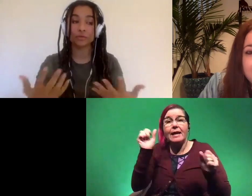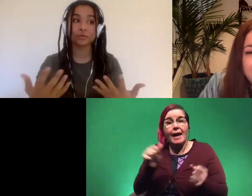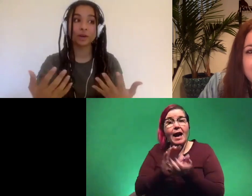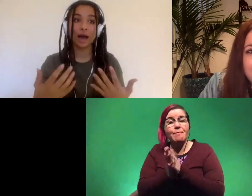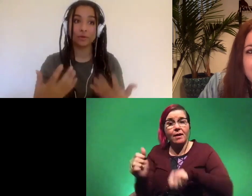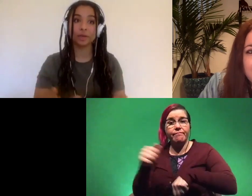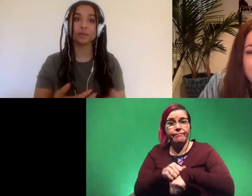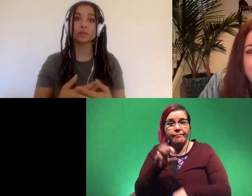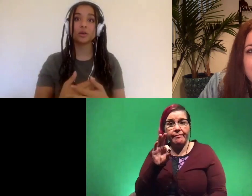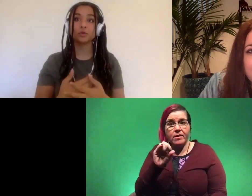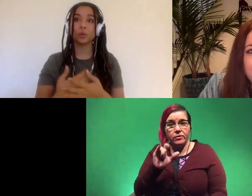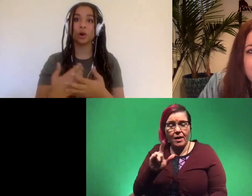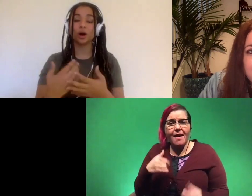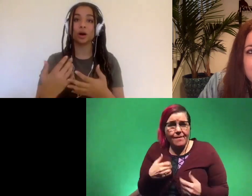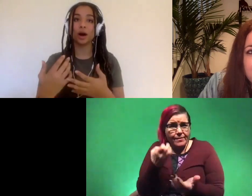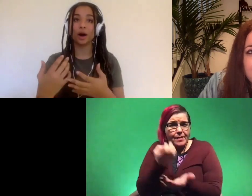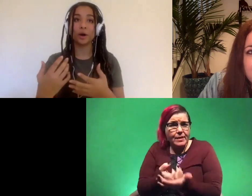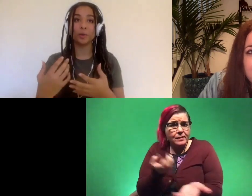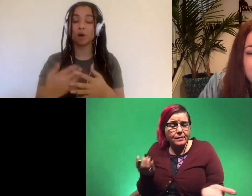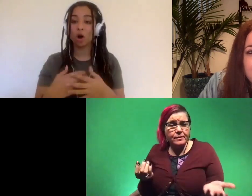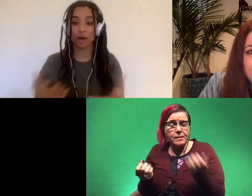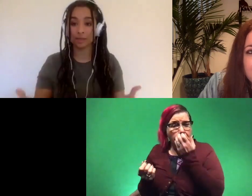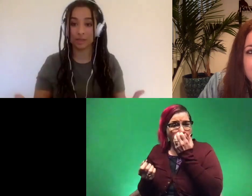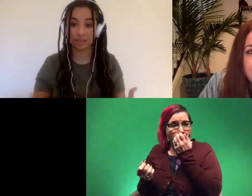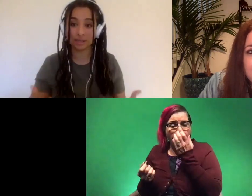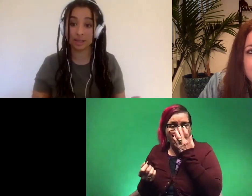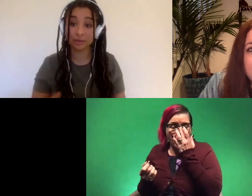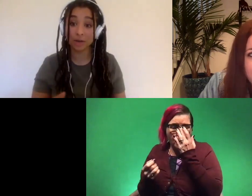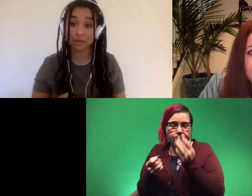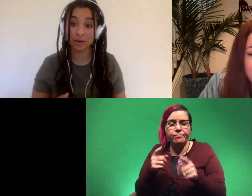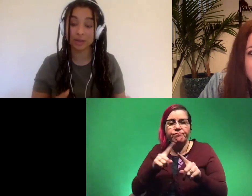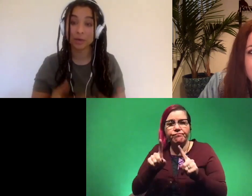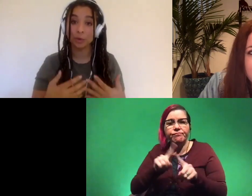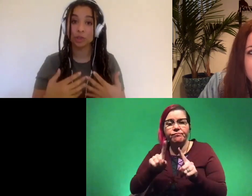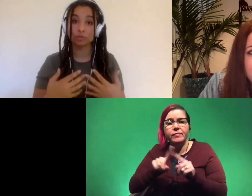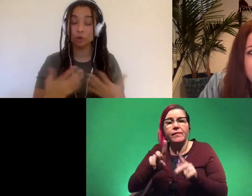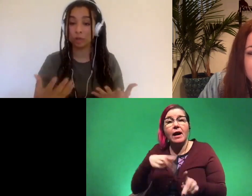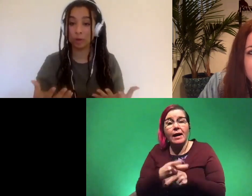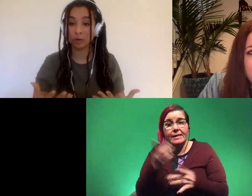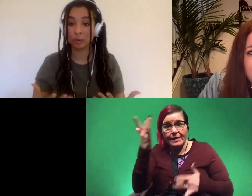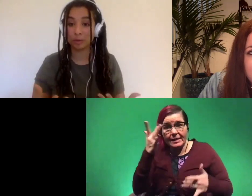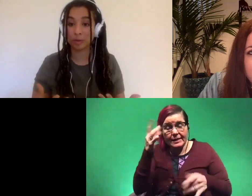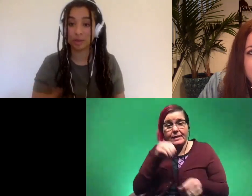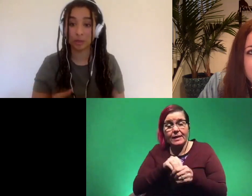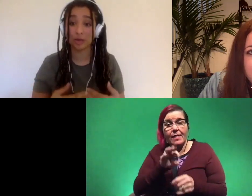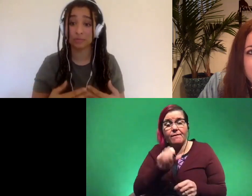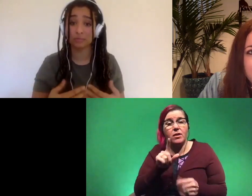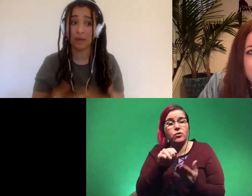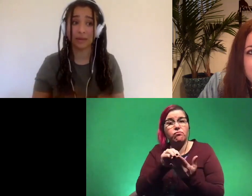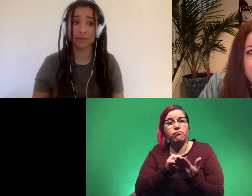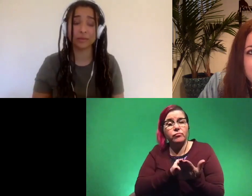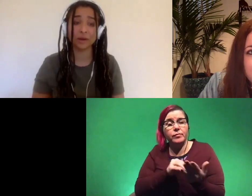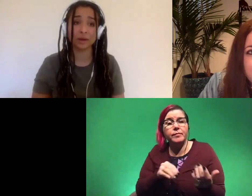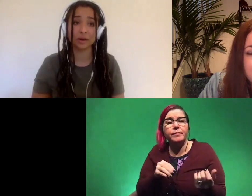have evidence for um all kinds of diseases in the fossil record which usually blows people's minds so we have